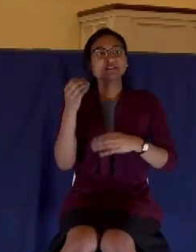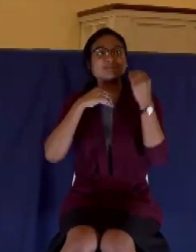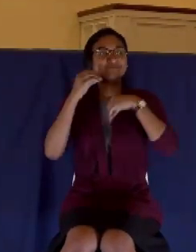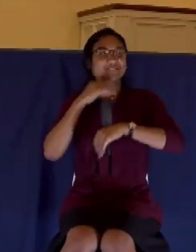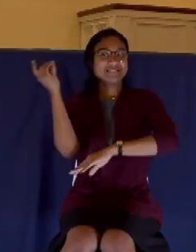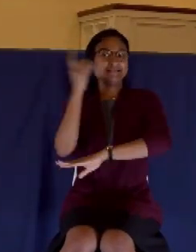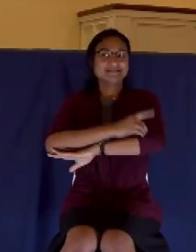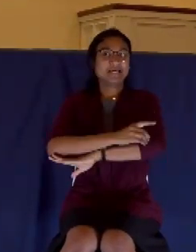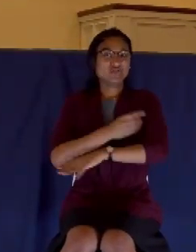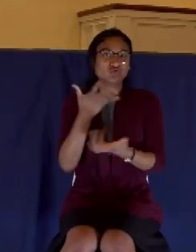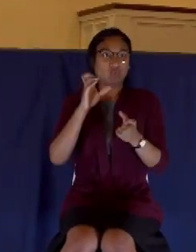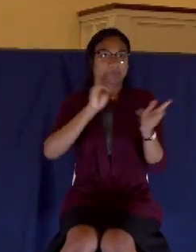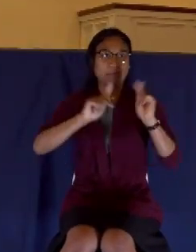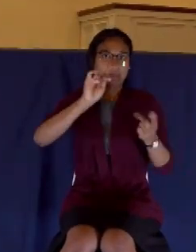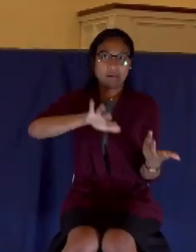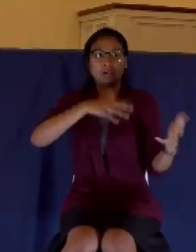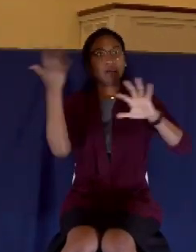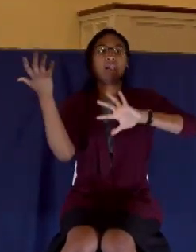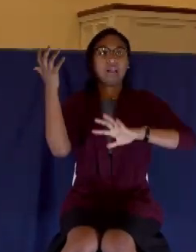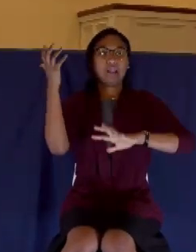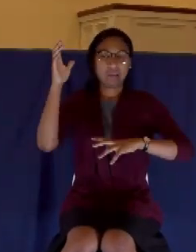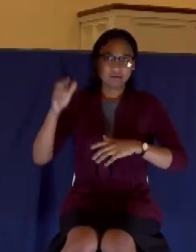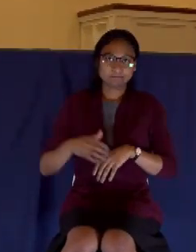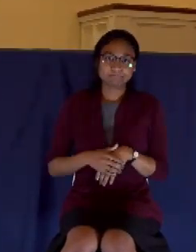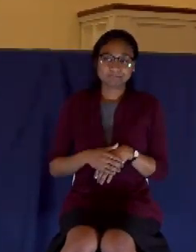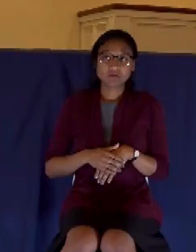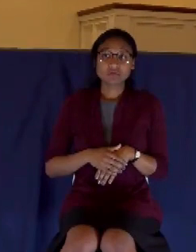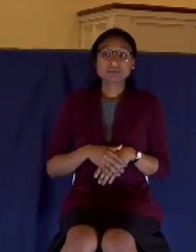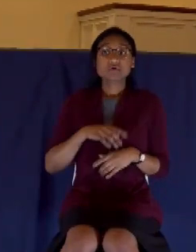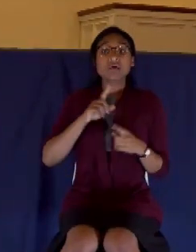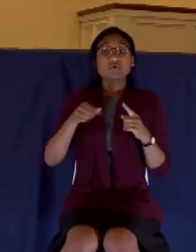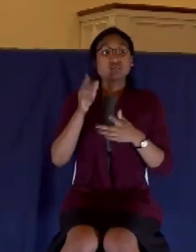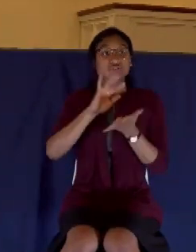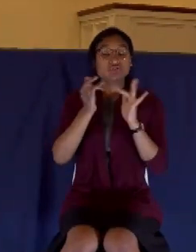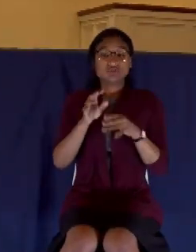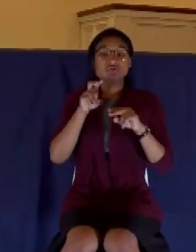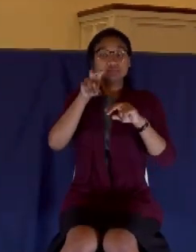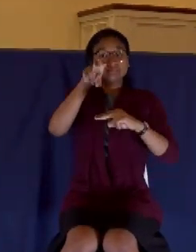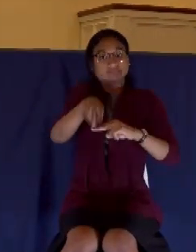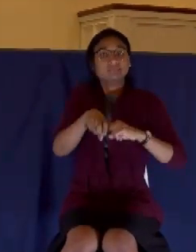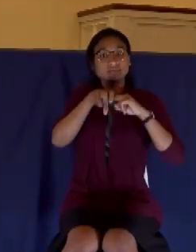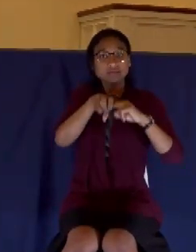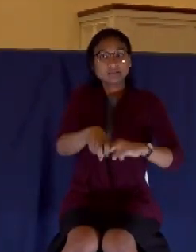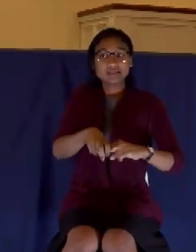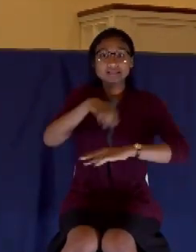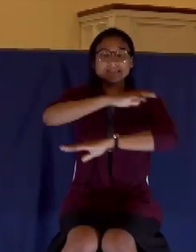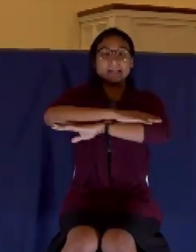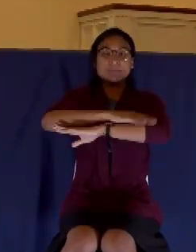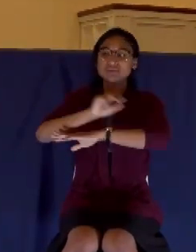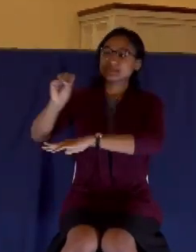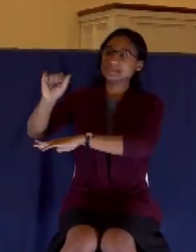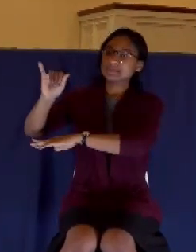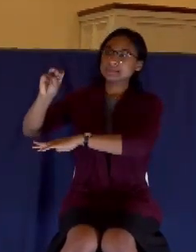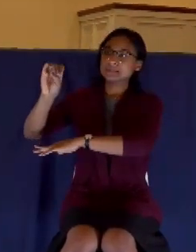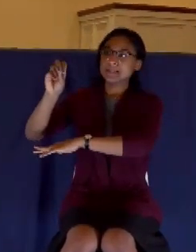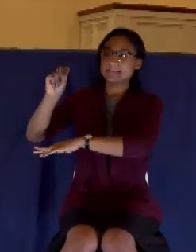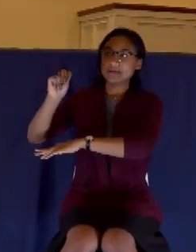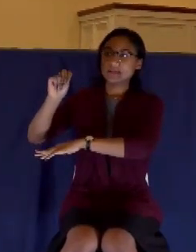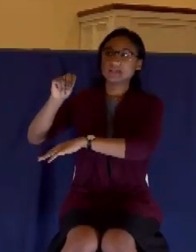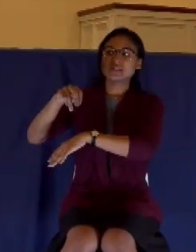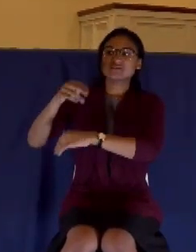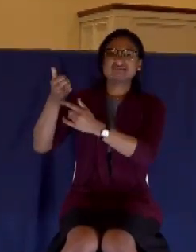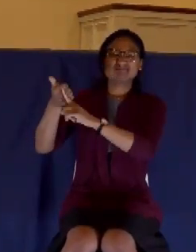And being in Bethany in the house of Simon the leper, as he sat at meat, there came a woman having an alabaster box of ointment, of